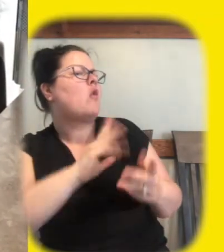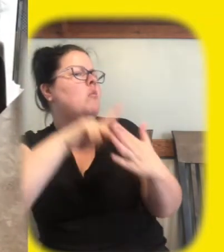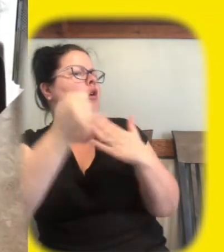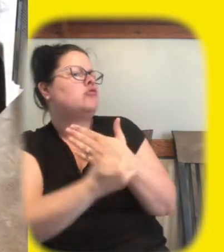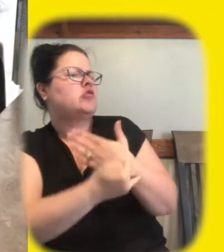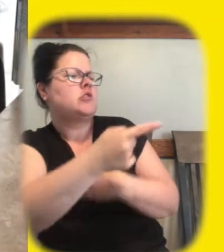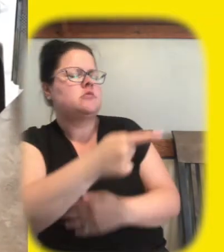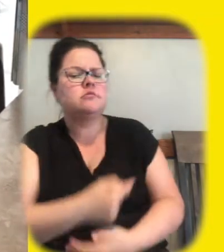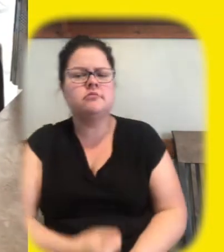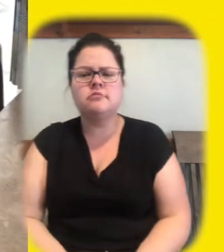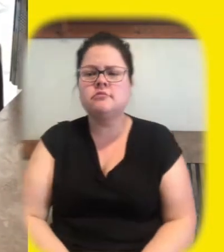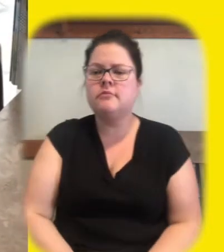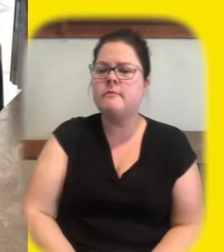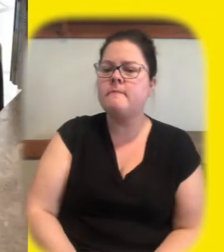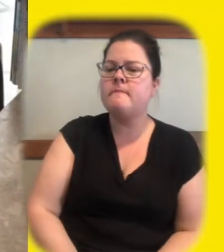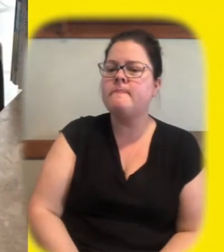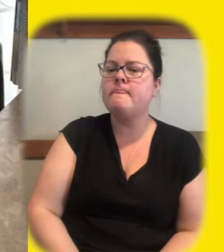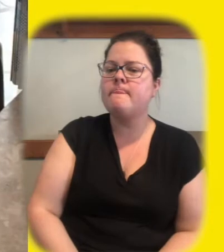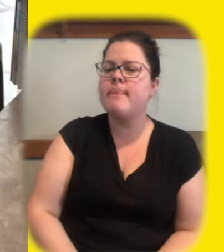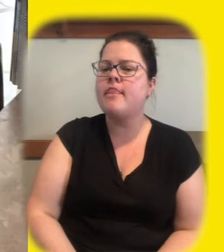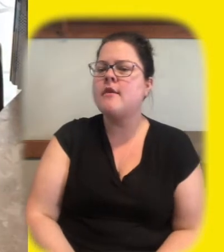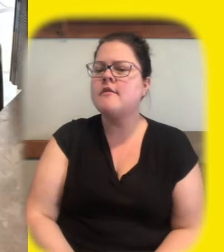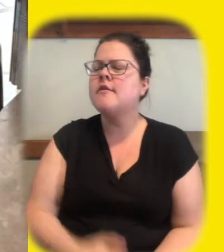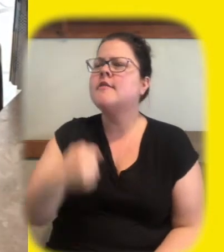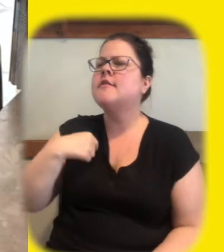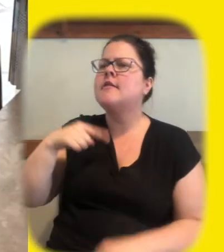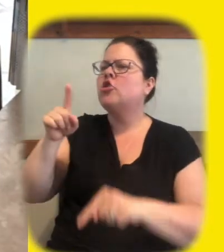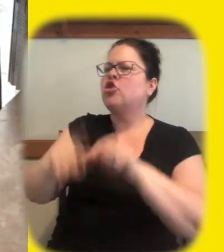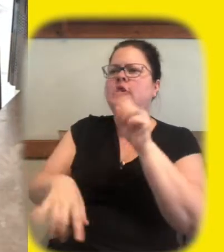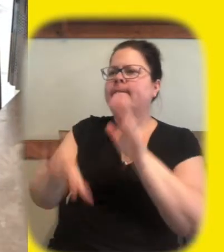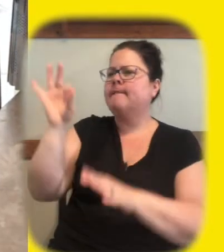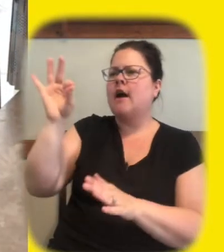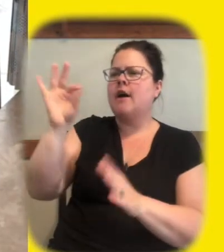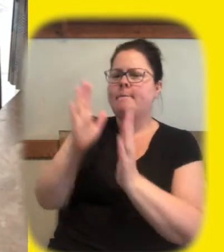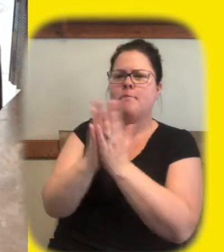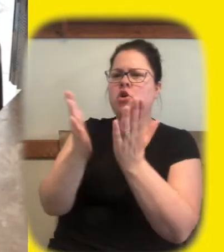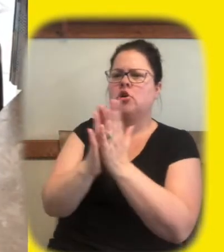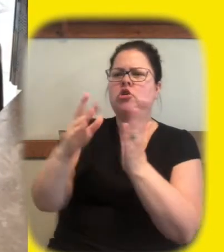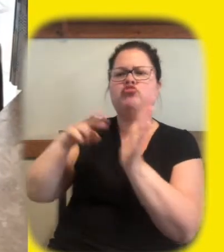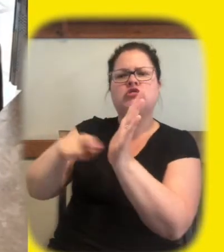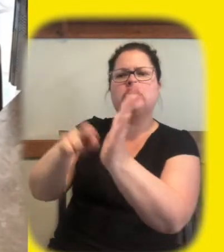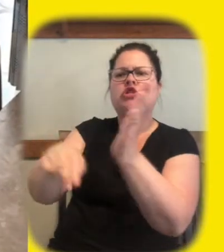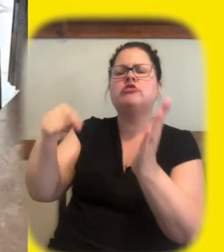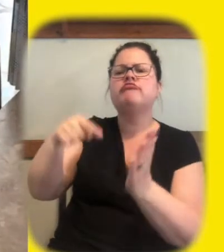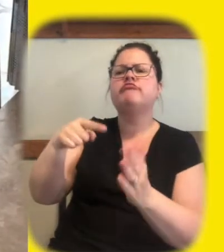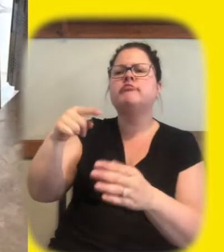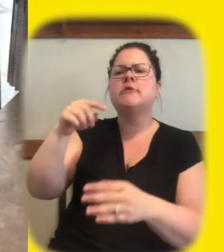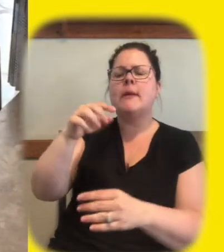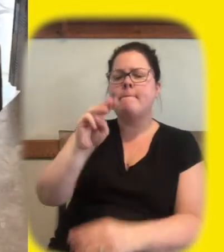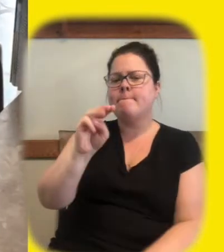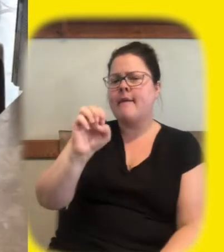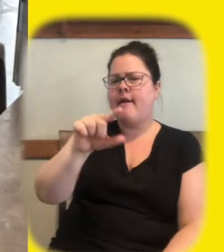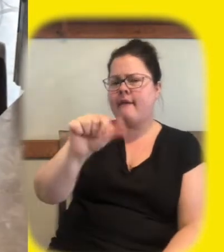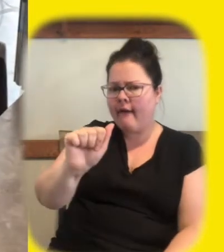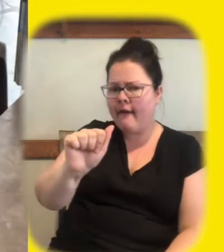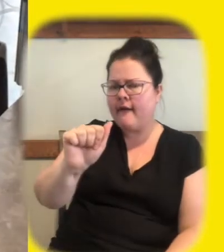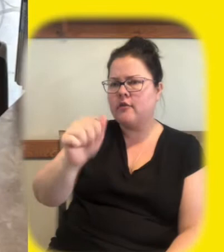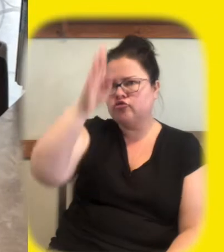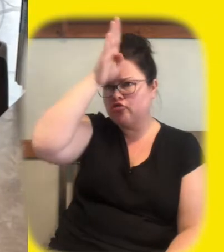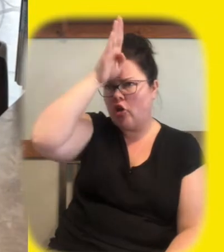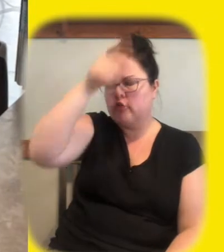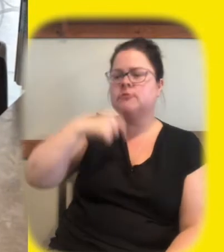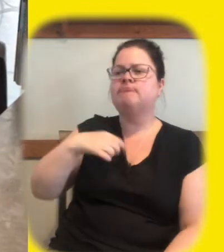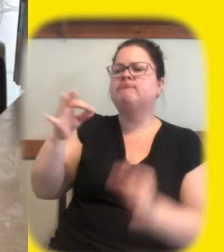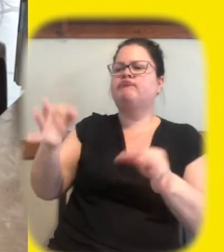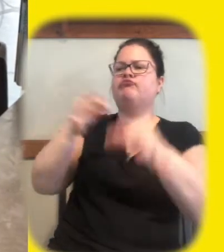i didn't find any books on the maker shark but i did find a book on the greenland